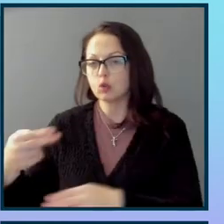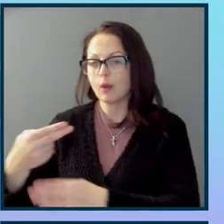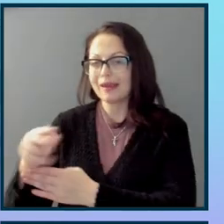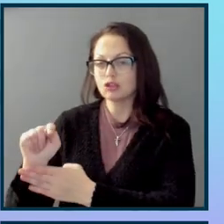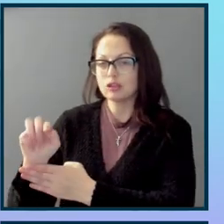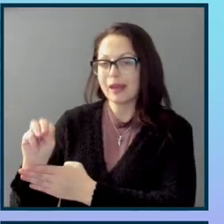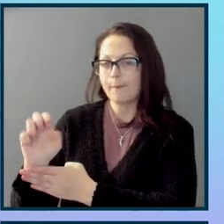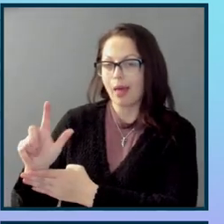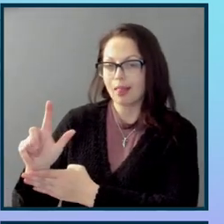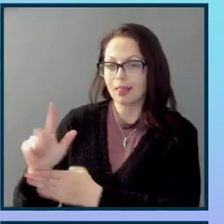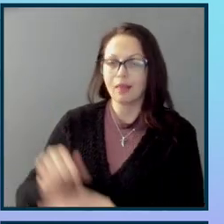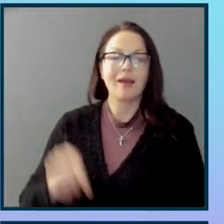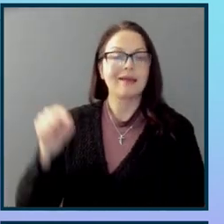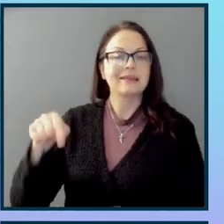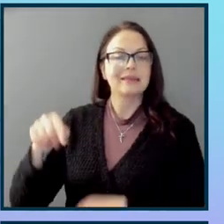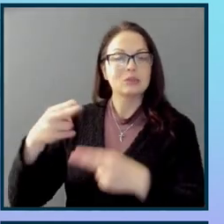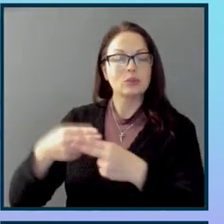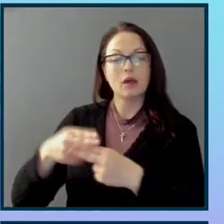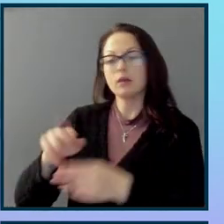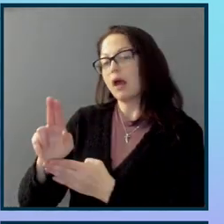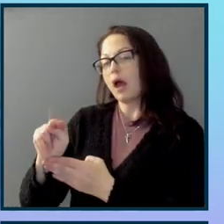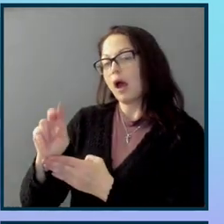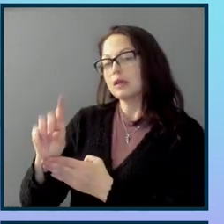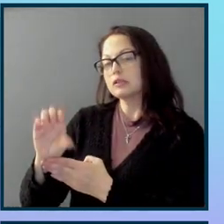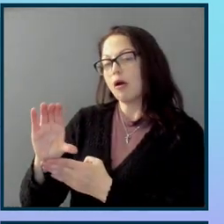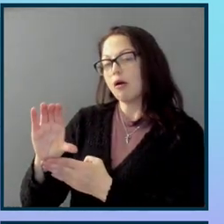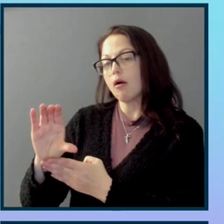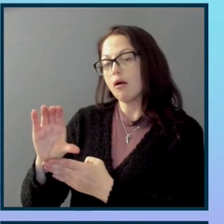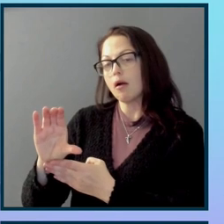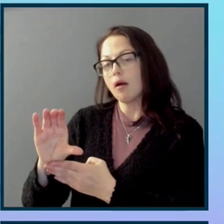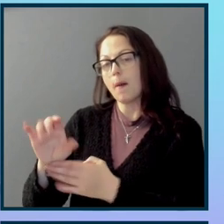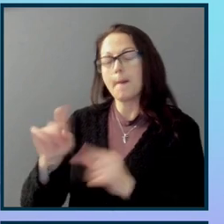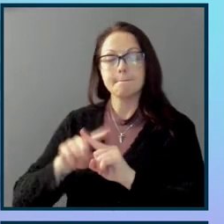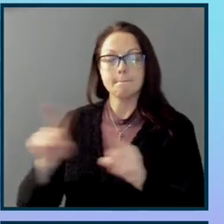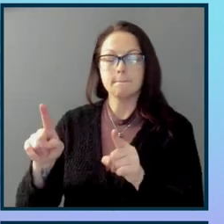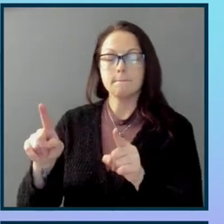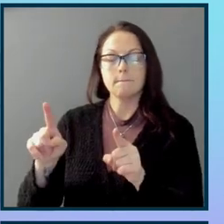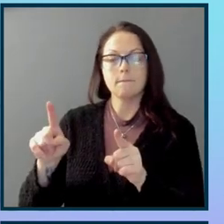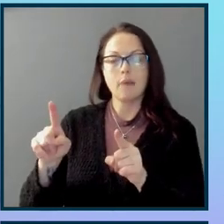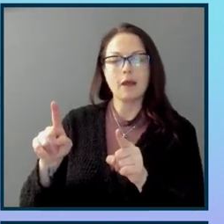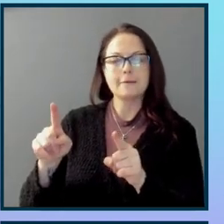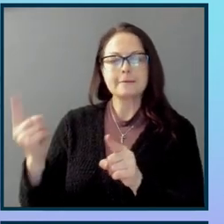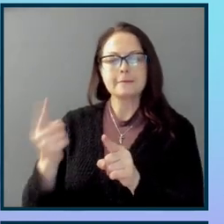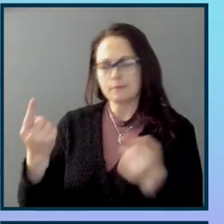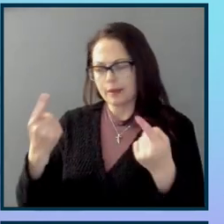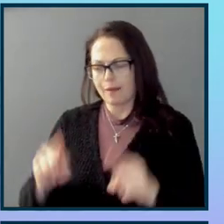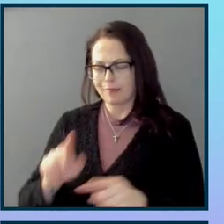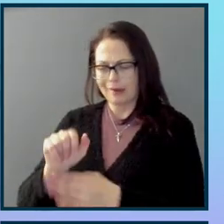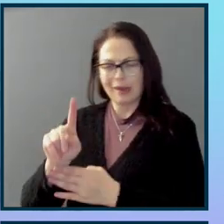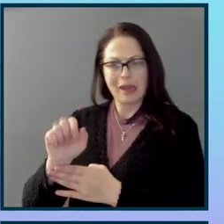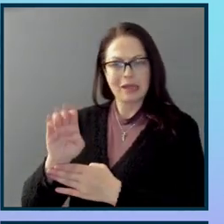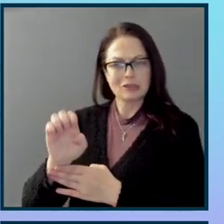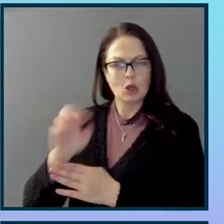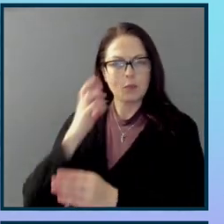This was called Undock, but the pivotal thing that happened there is Adobe realized that PDFs had to